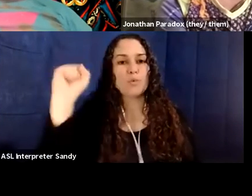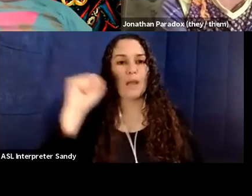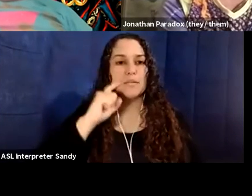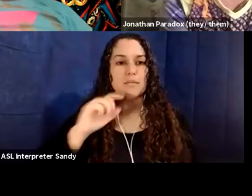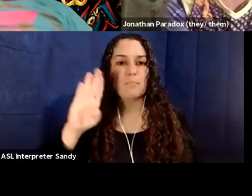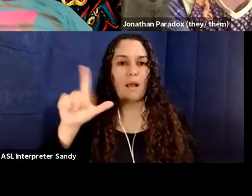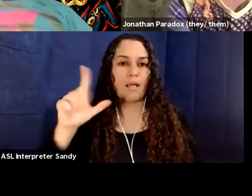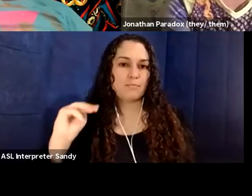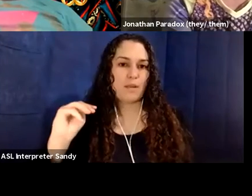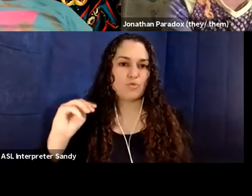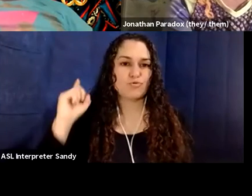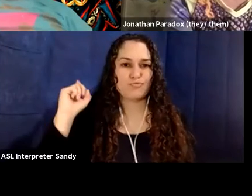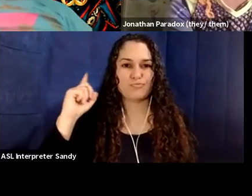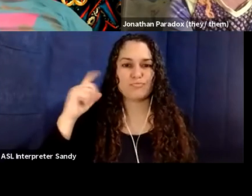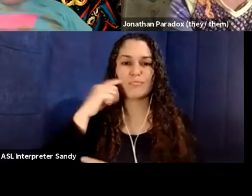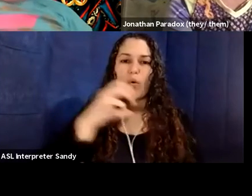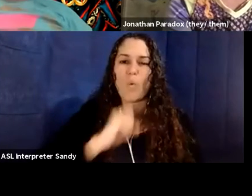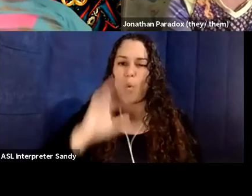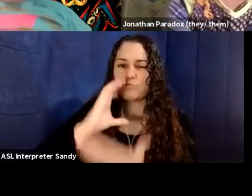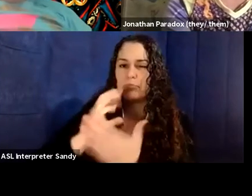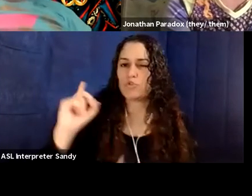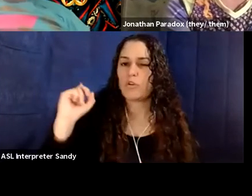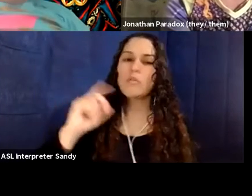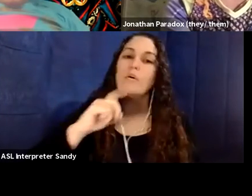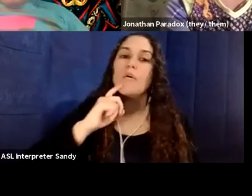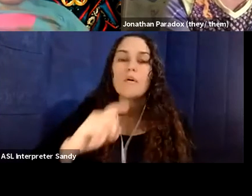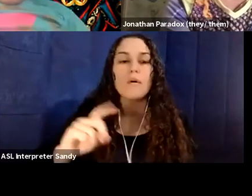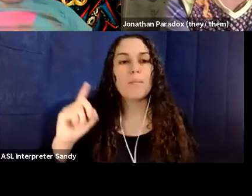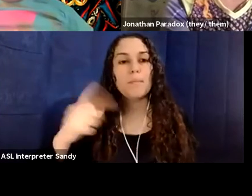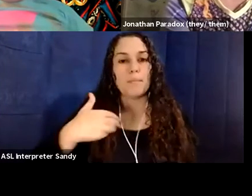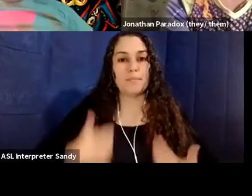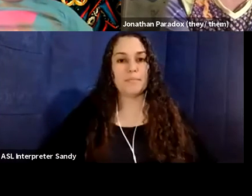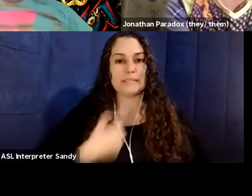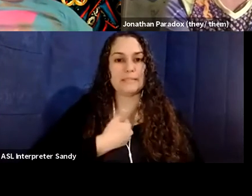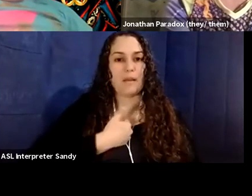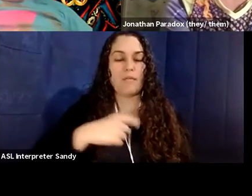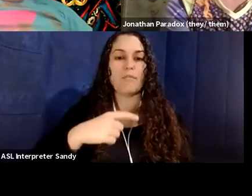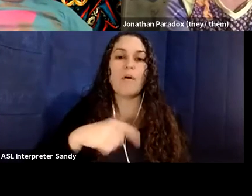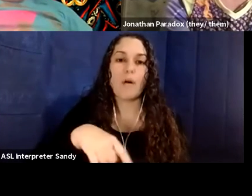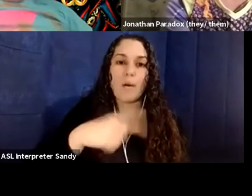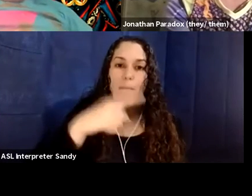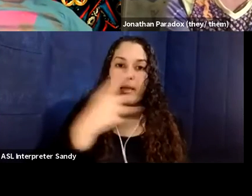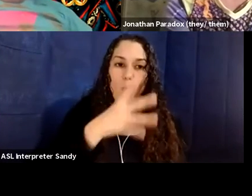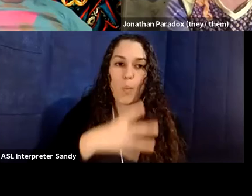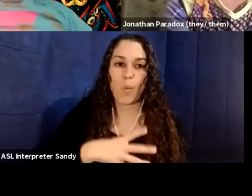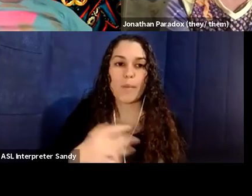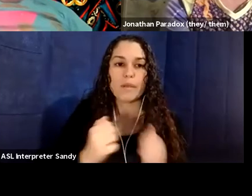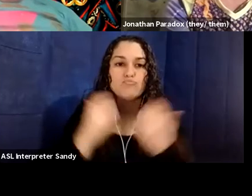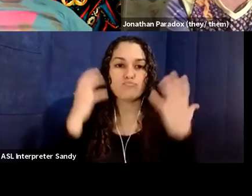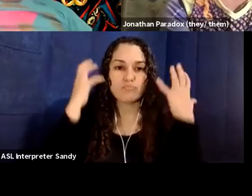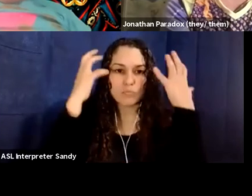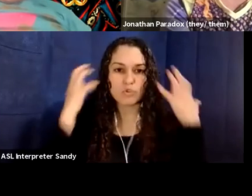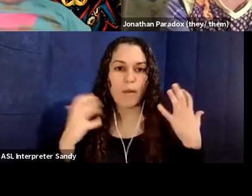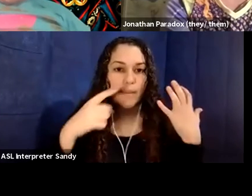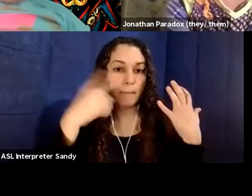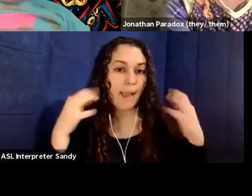from a Stephen Clark, uh, protest. And I am a black woman with a curly, uh, black hair,